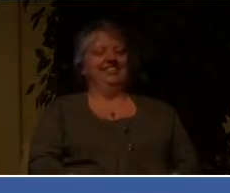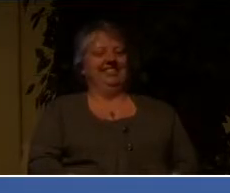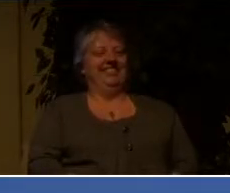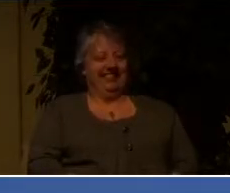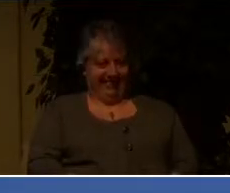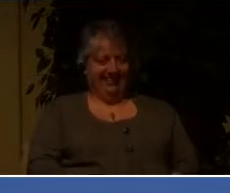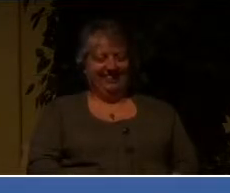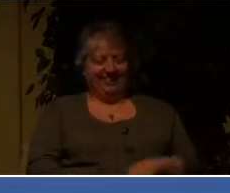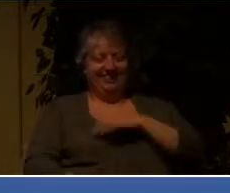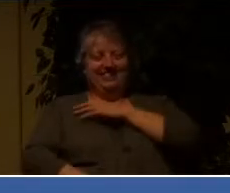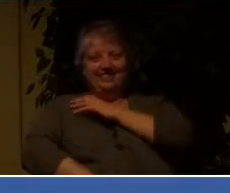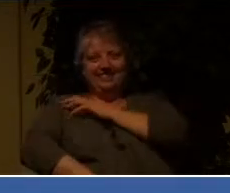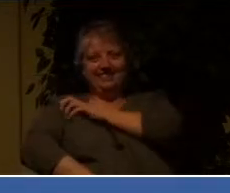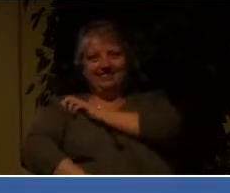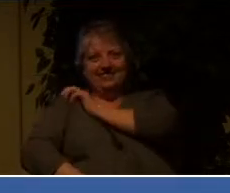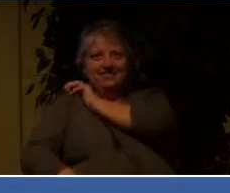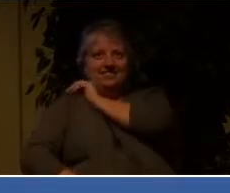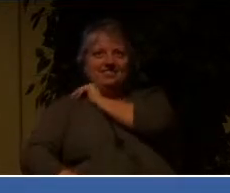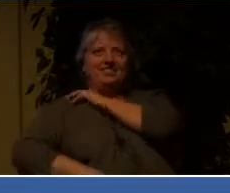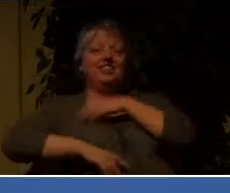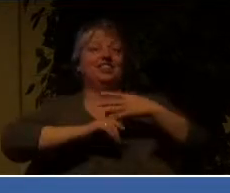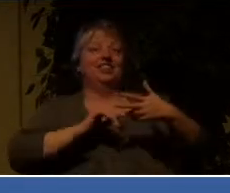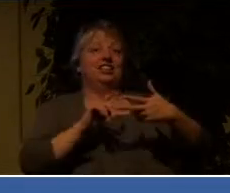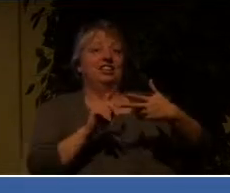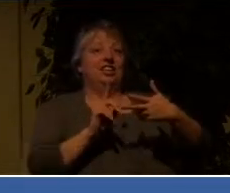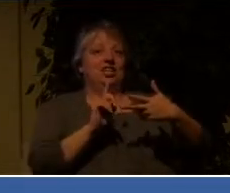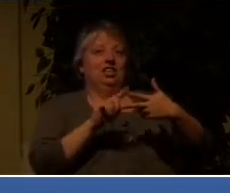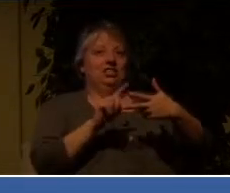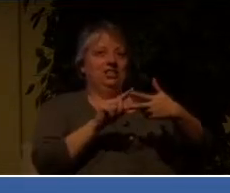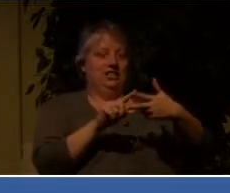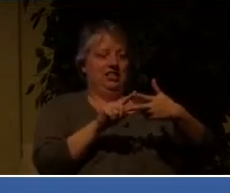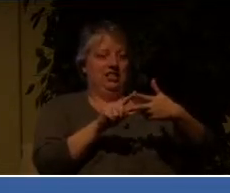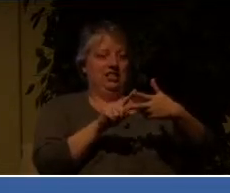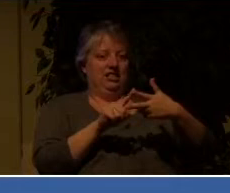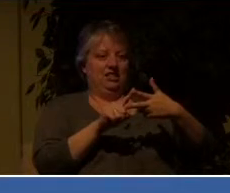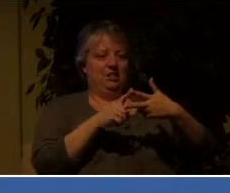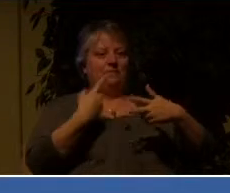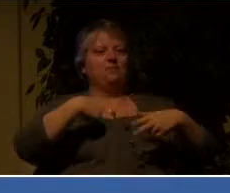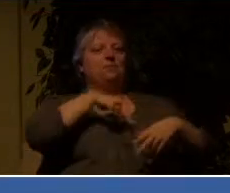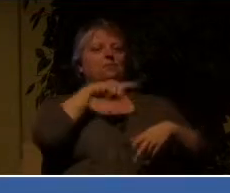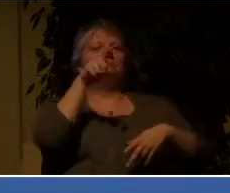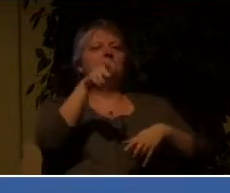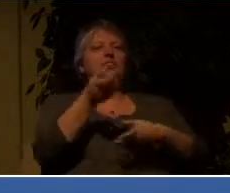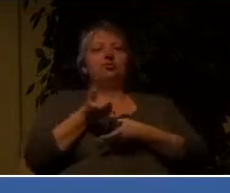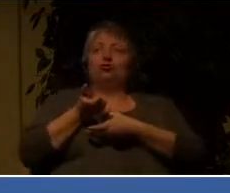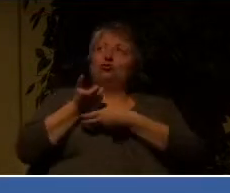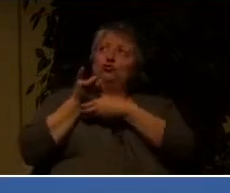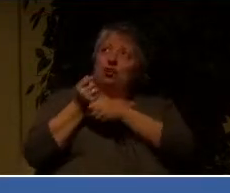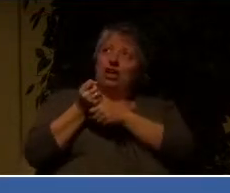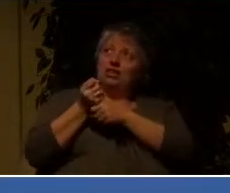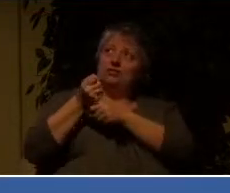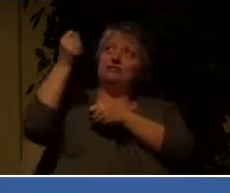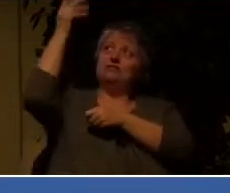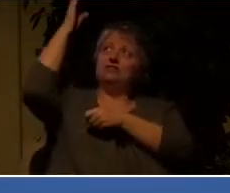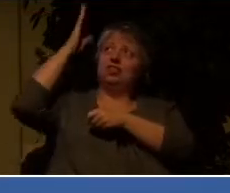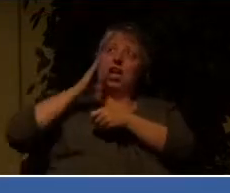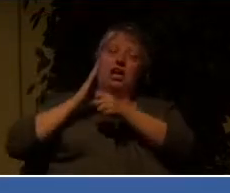Secondly, we need to trust in God's